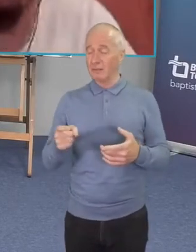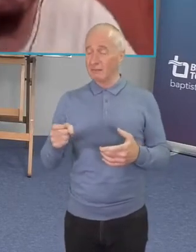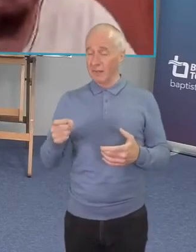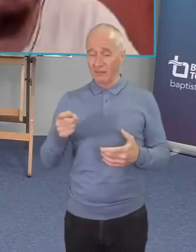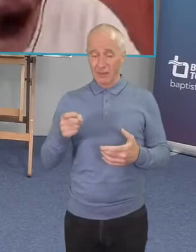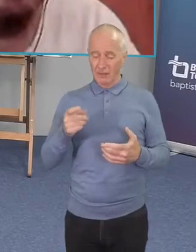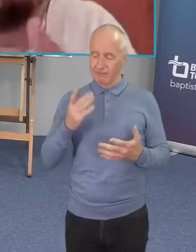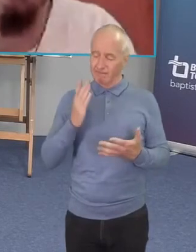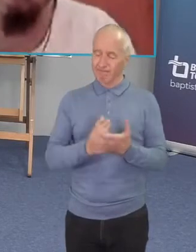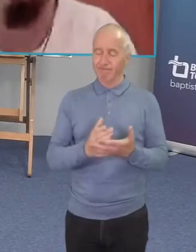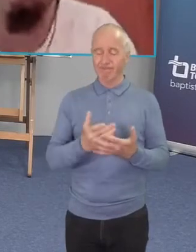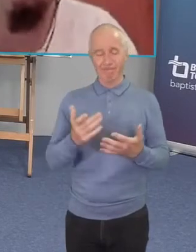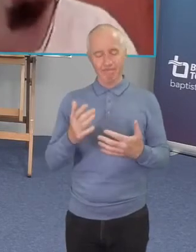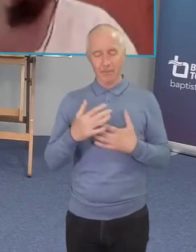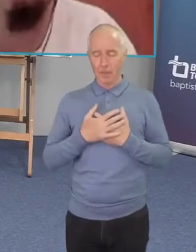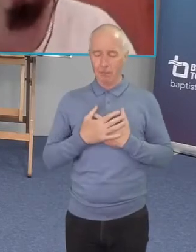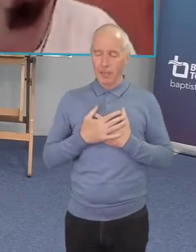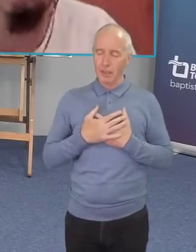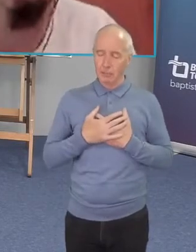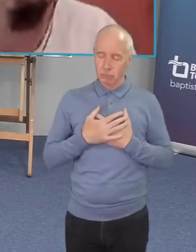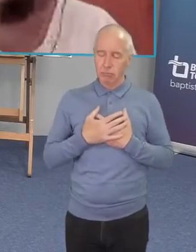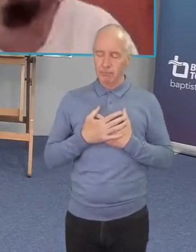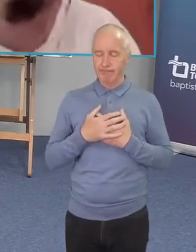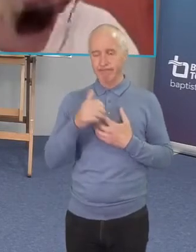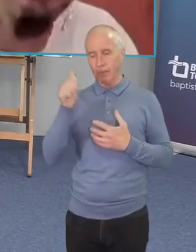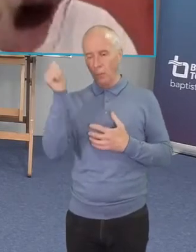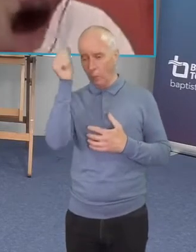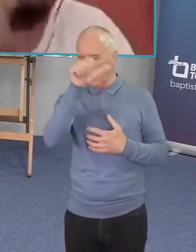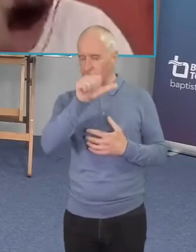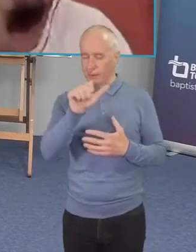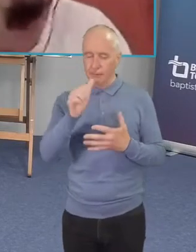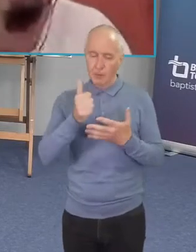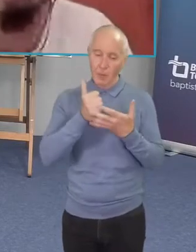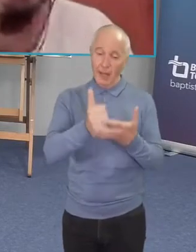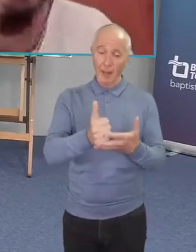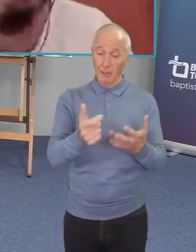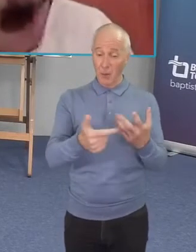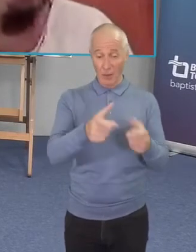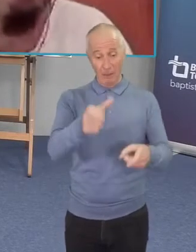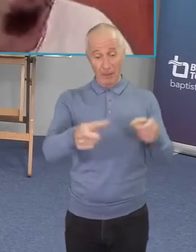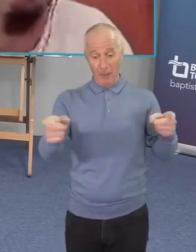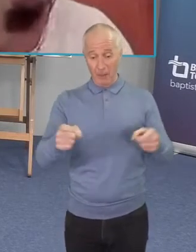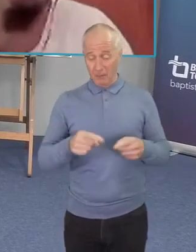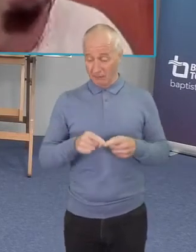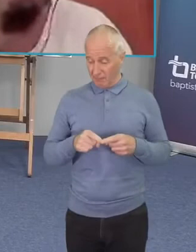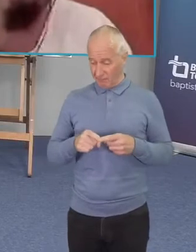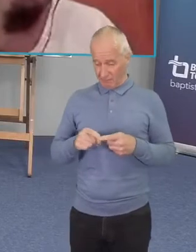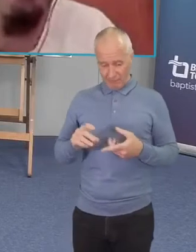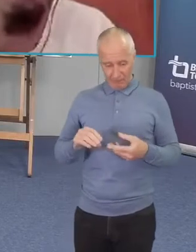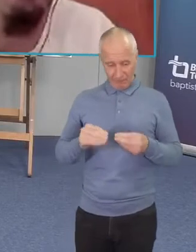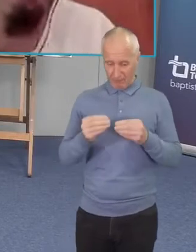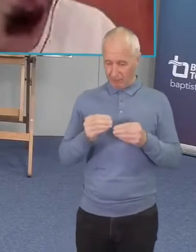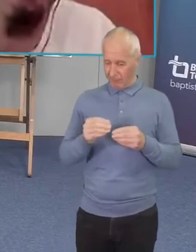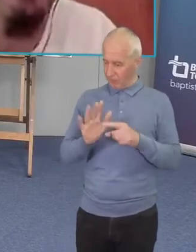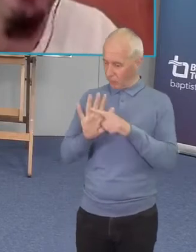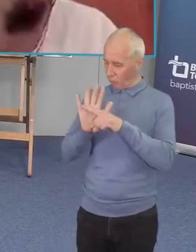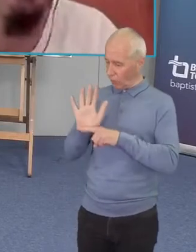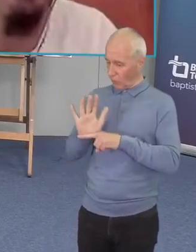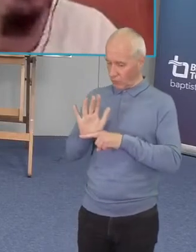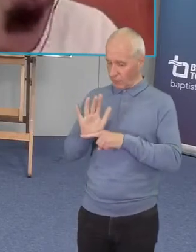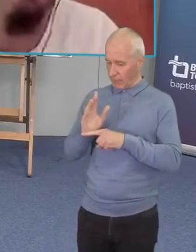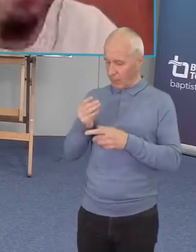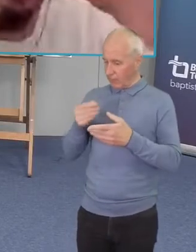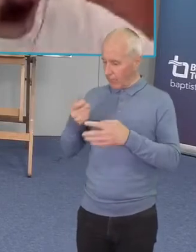wisdom about helping other folks right so the folks that set the rules um around heroin are folks that are in advanced